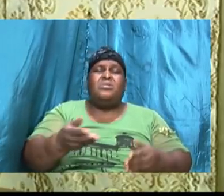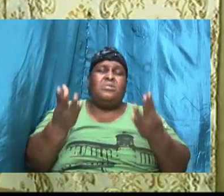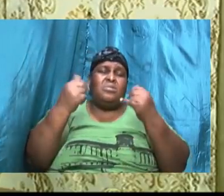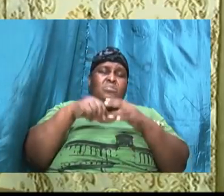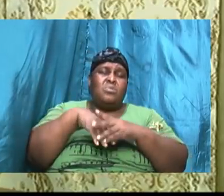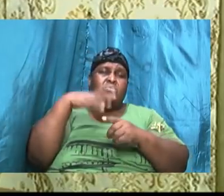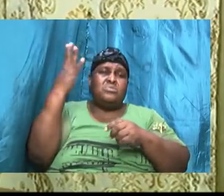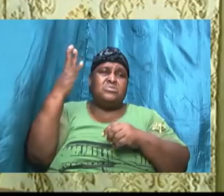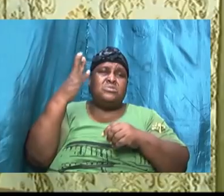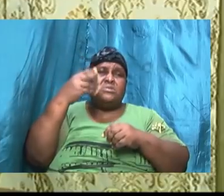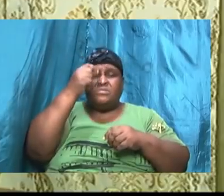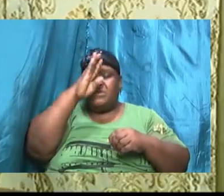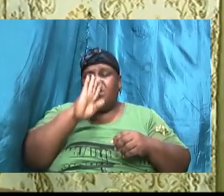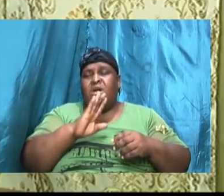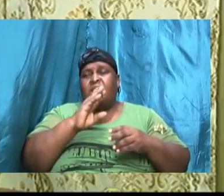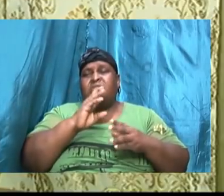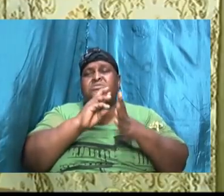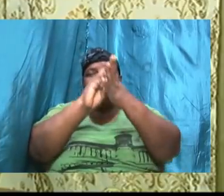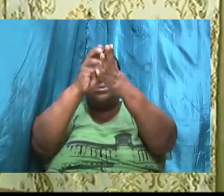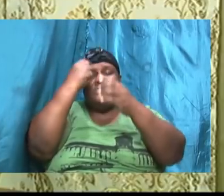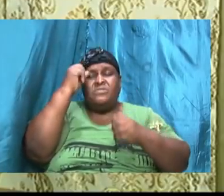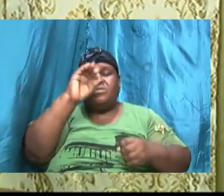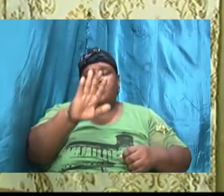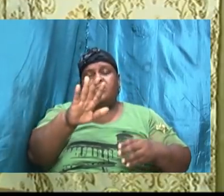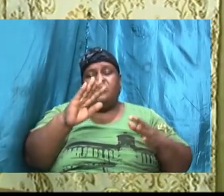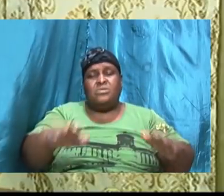God's will for your life